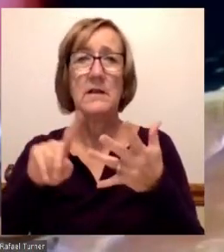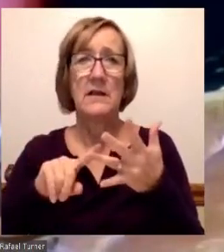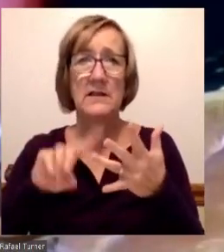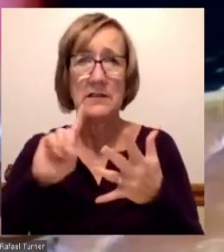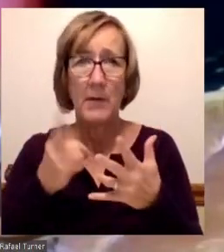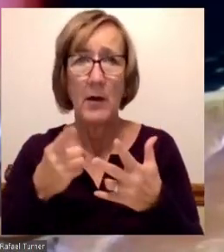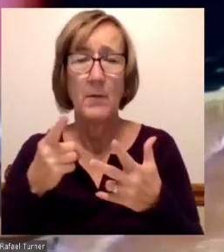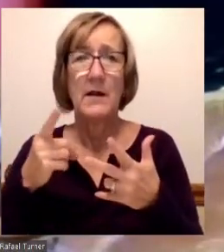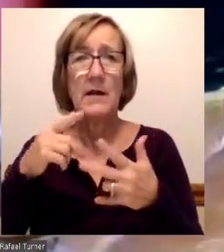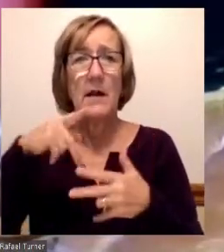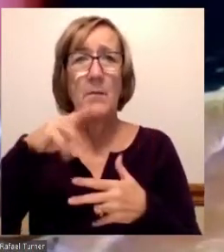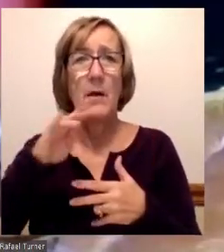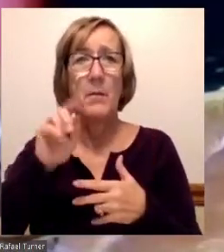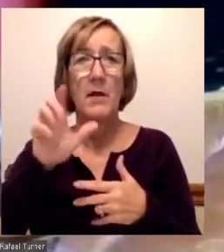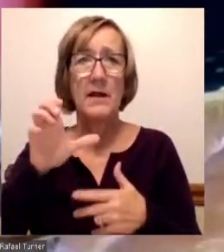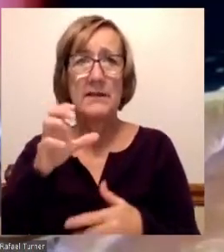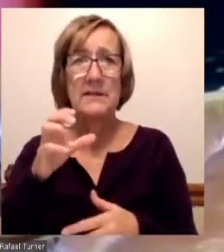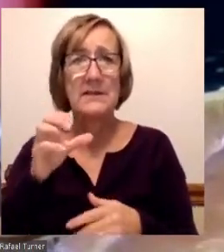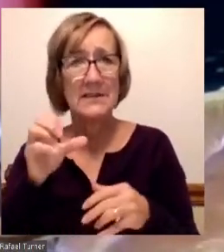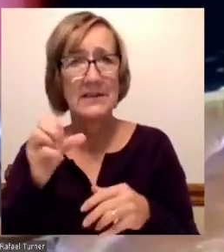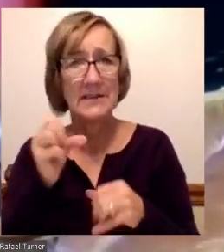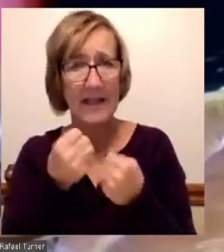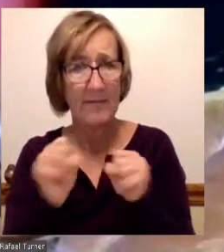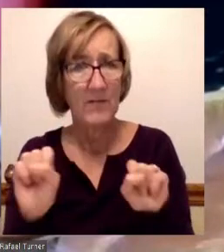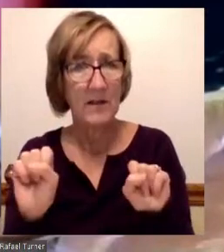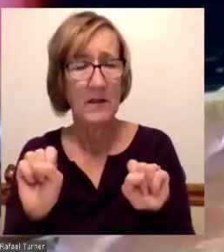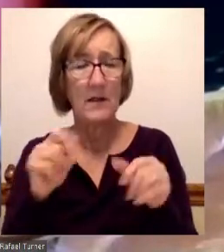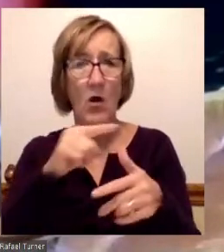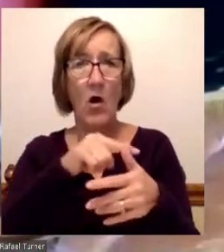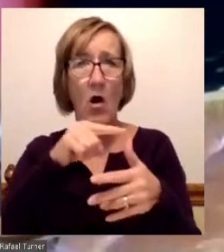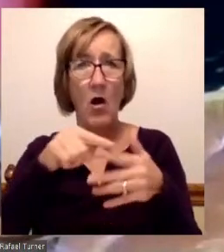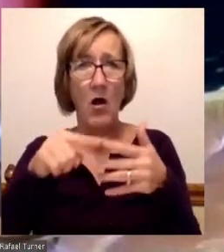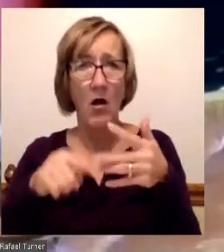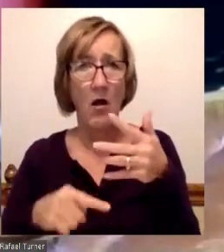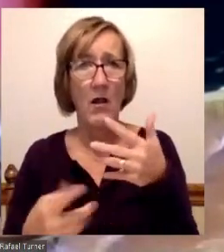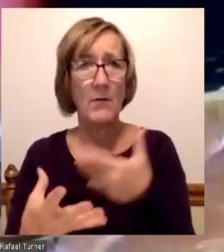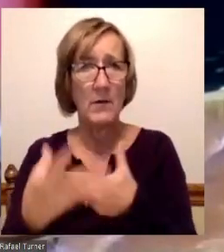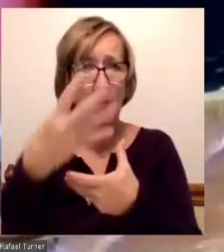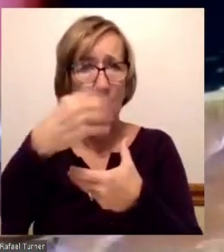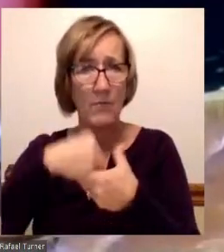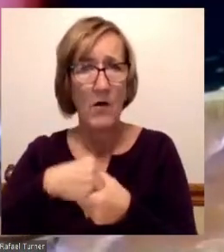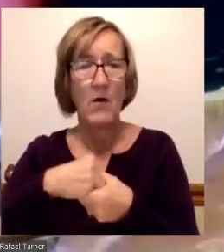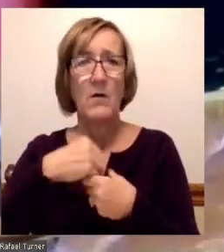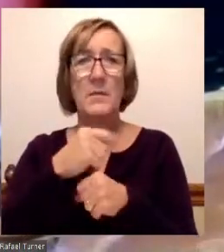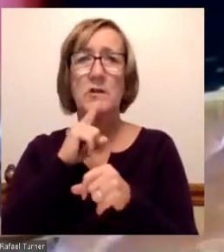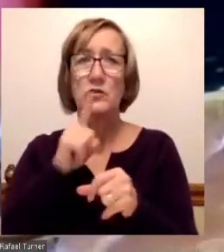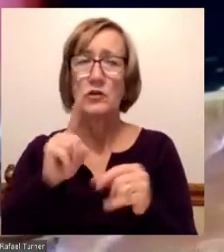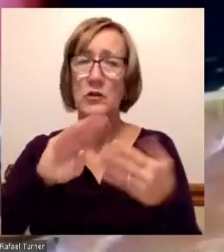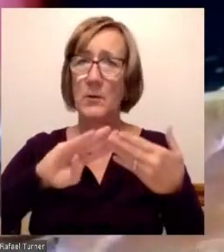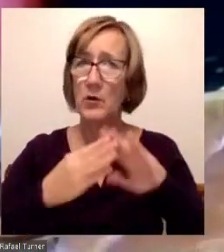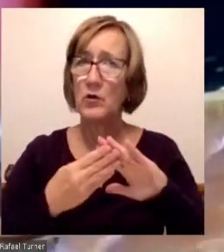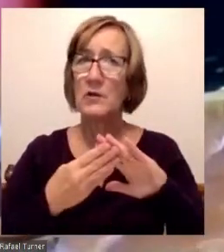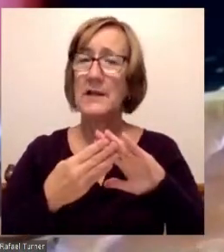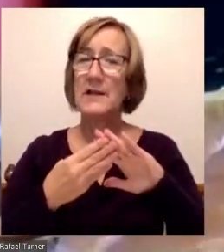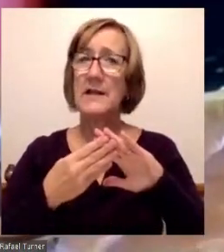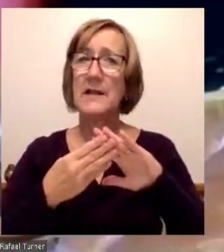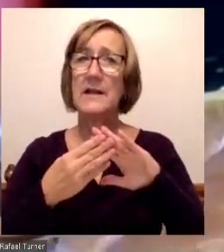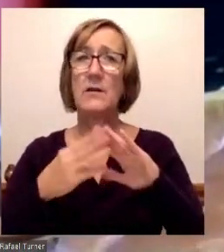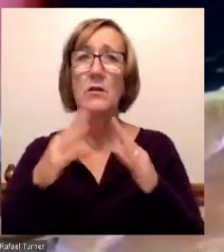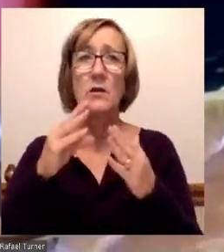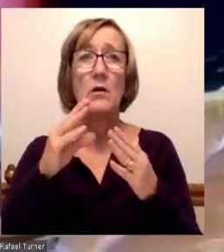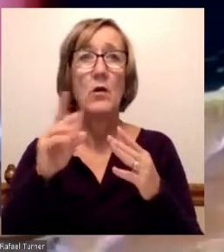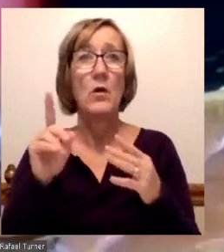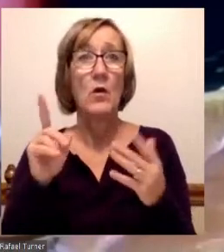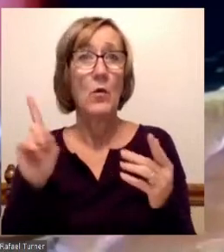All have contributed to make sure that our communities where our students are learning are